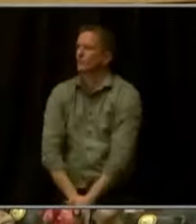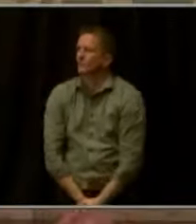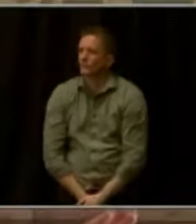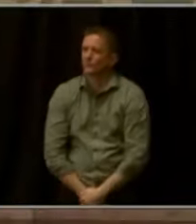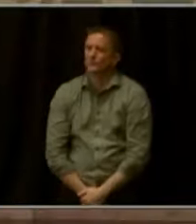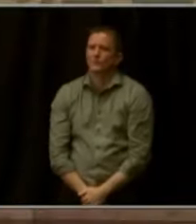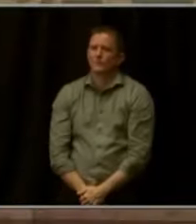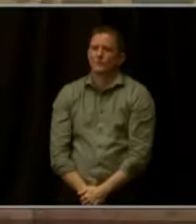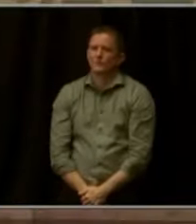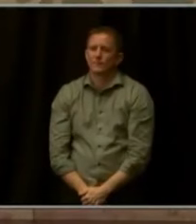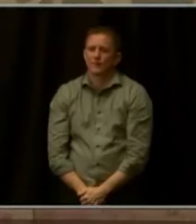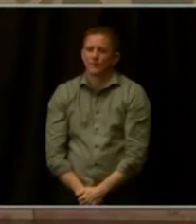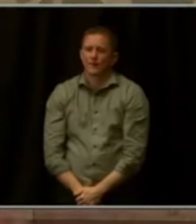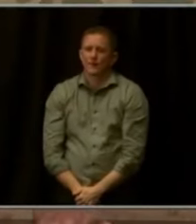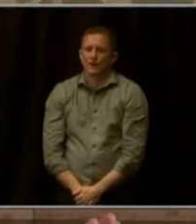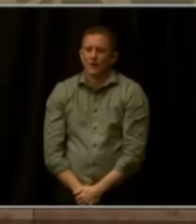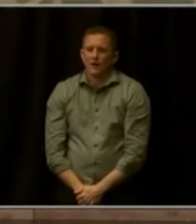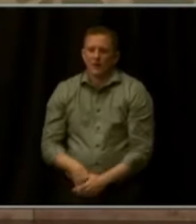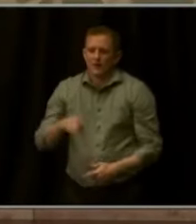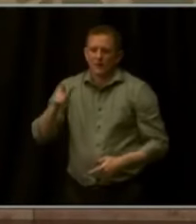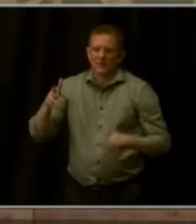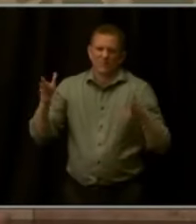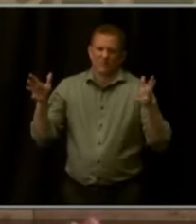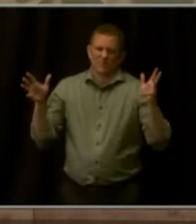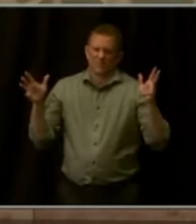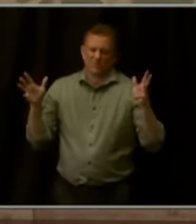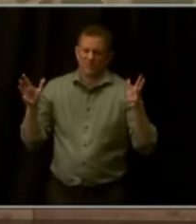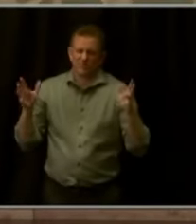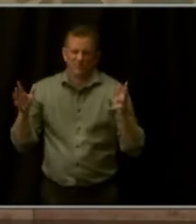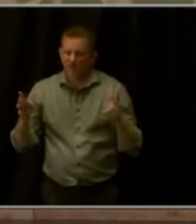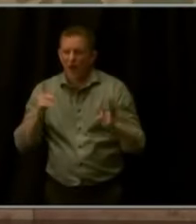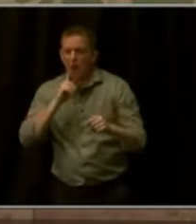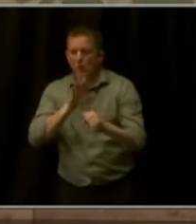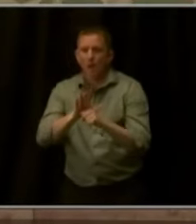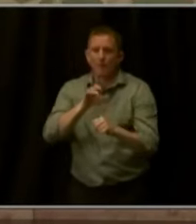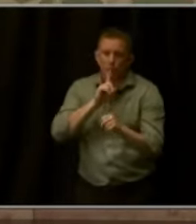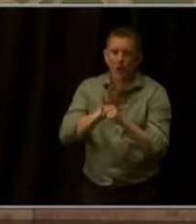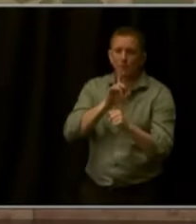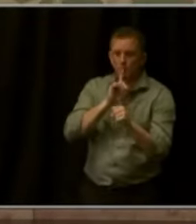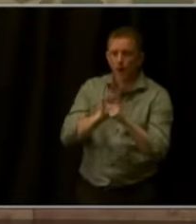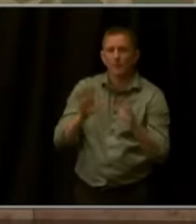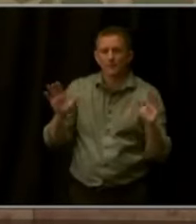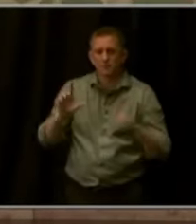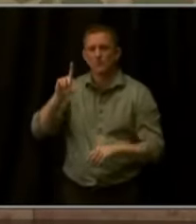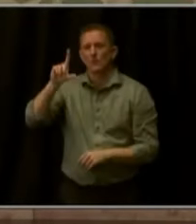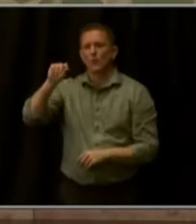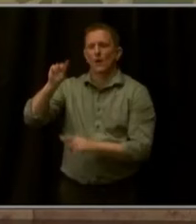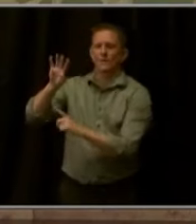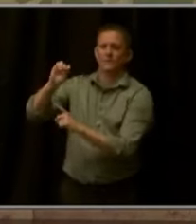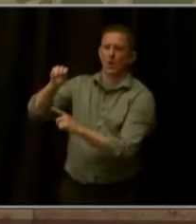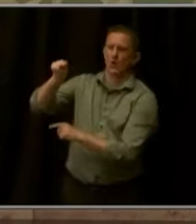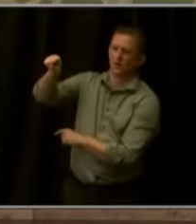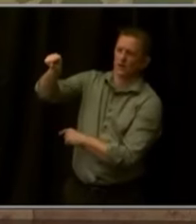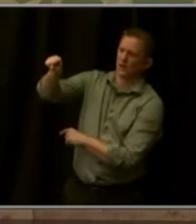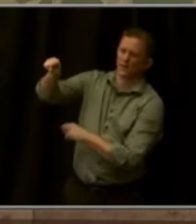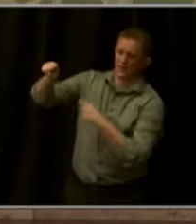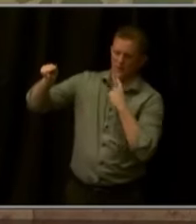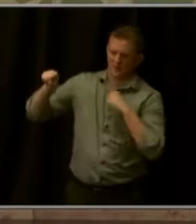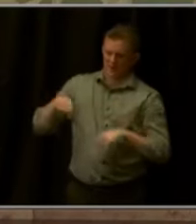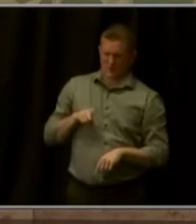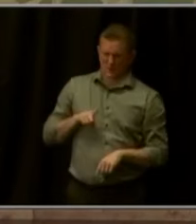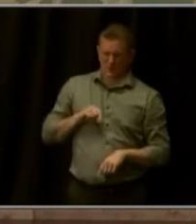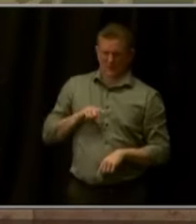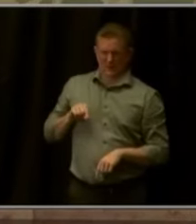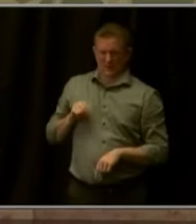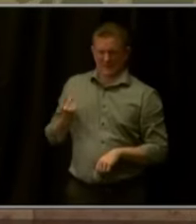And not 2040-something, not 2030-something. And of course, on to Loveland and Fort Collins. Again,